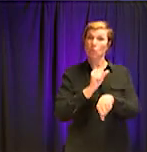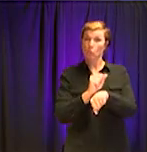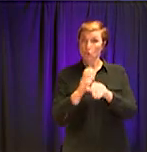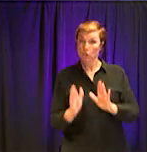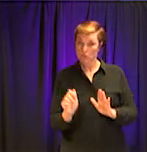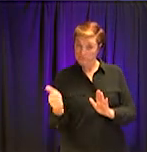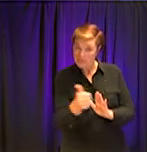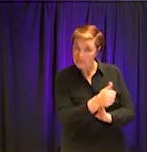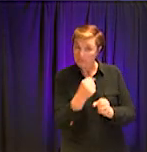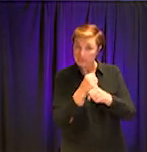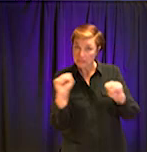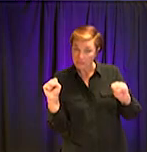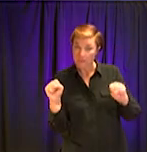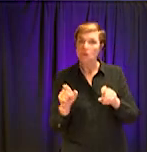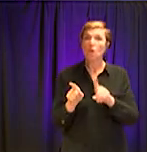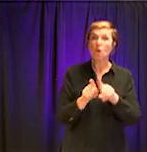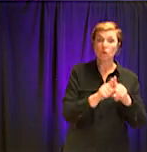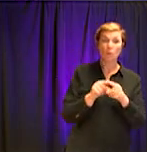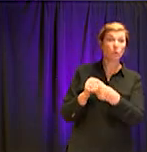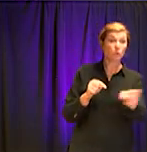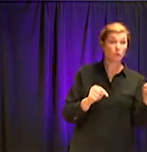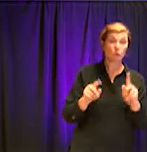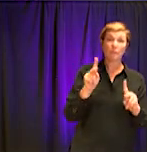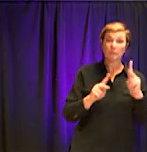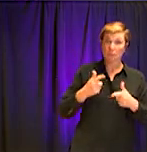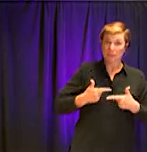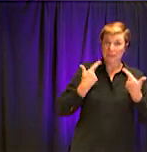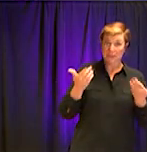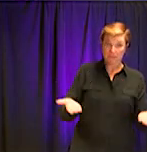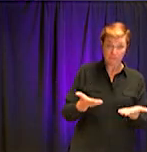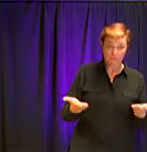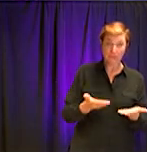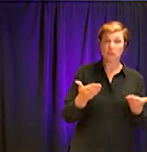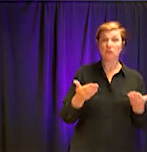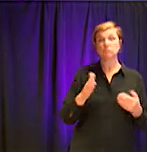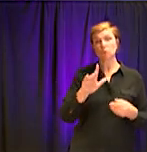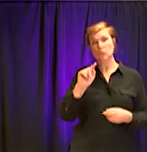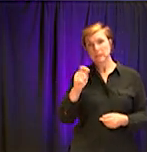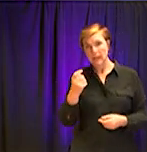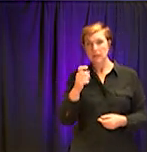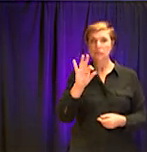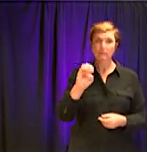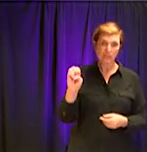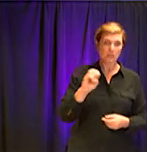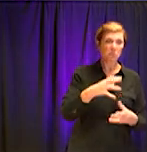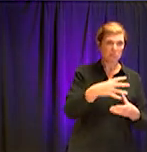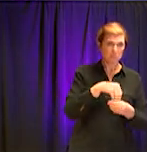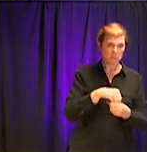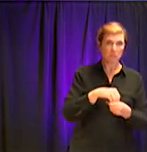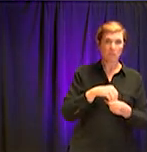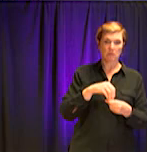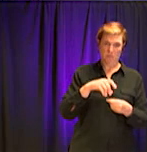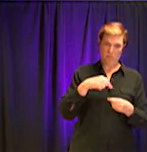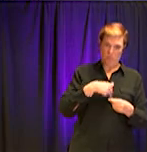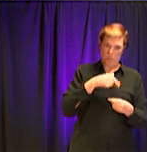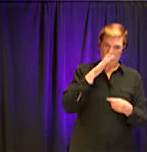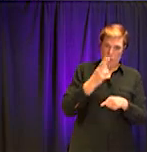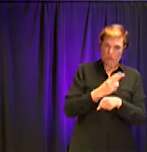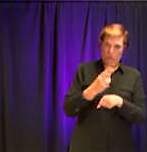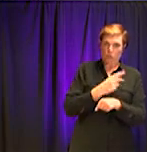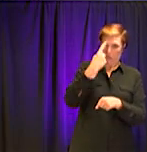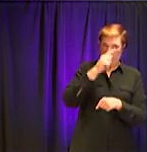their taxes and their fees finance the operation of this government. You will hear more from our